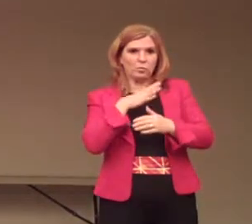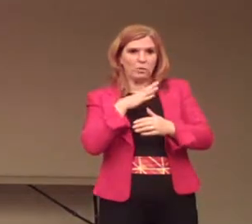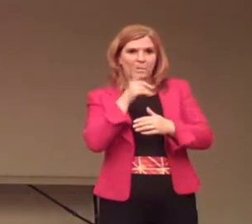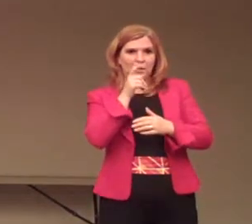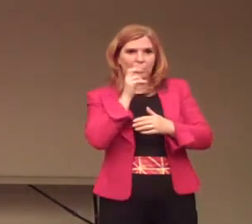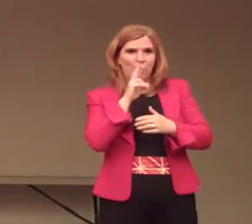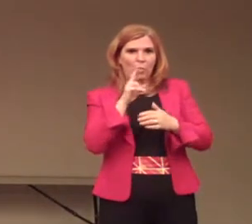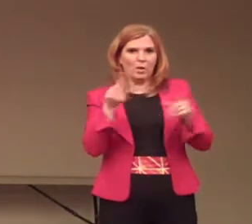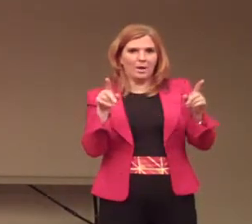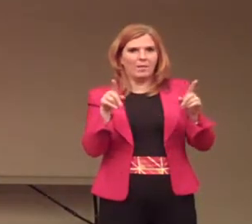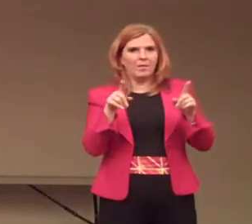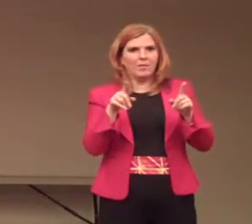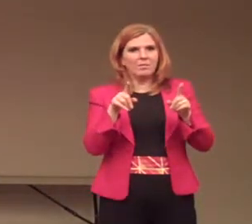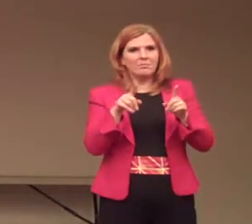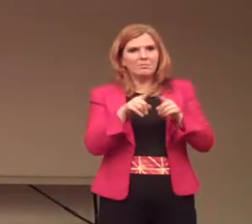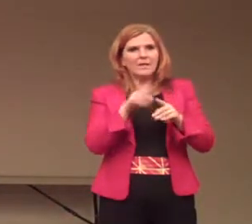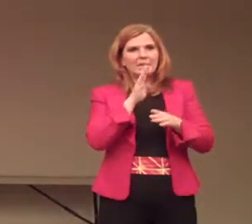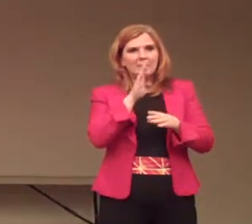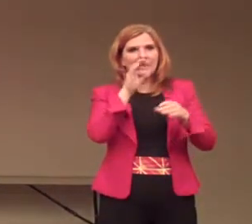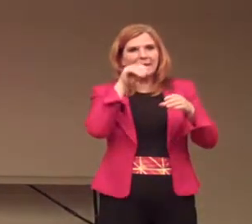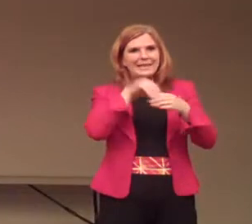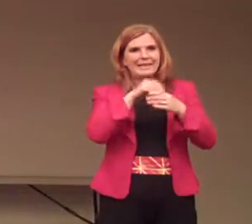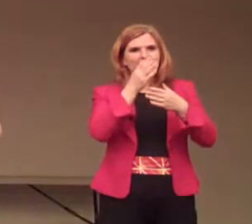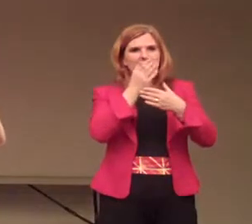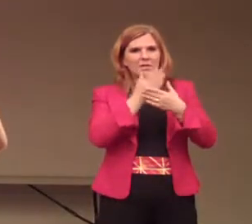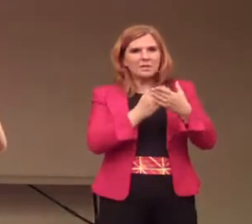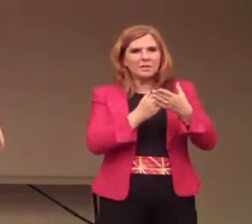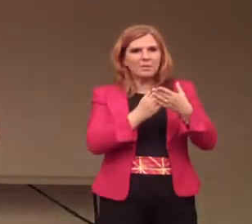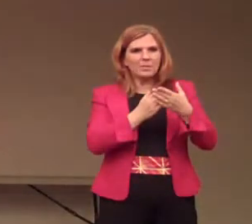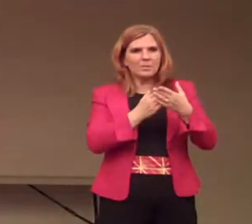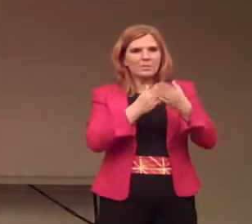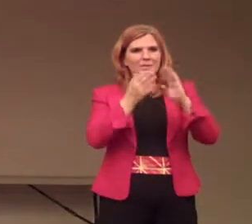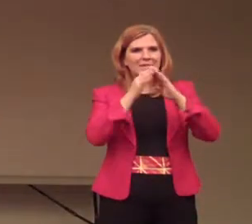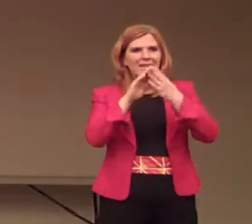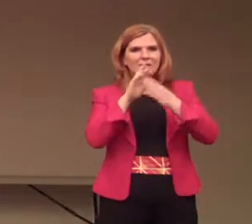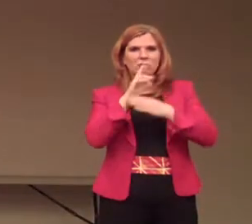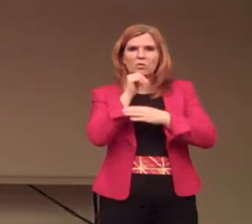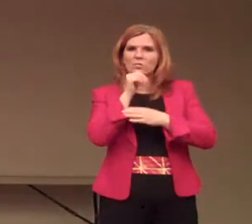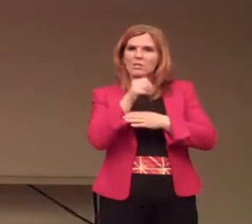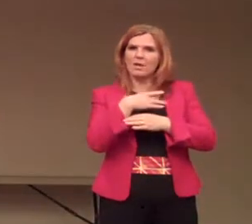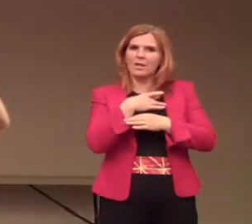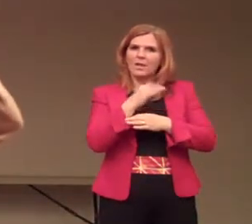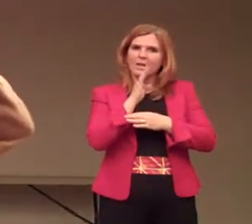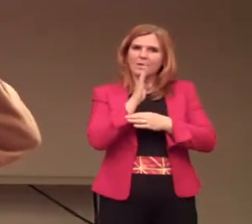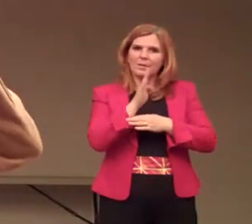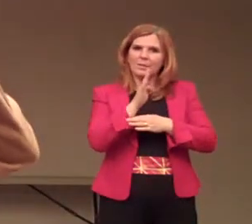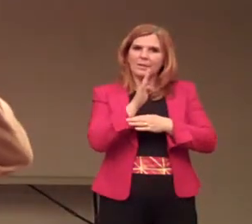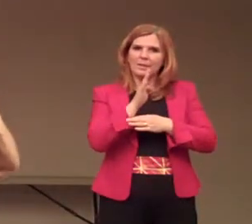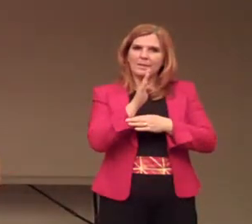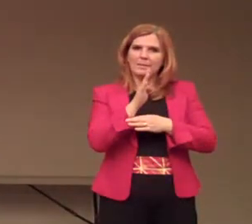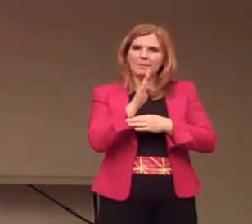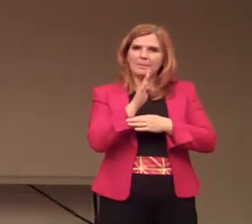who are likely to be in some of those frontier towns are not likely to be